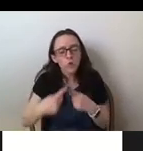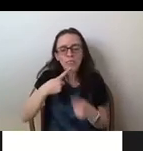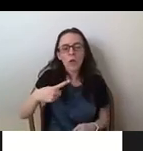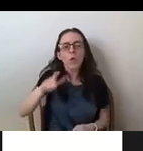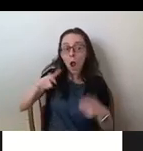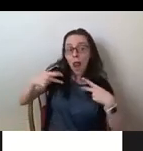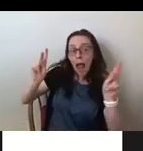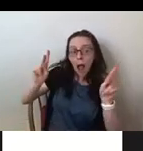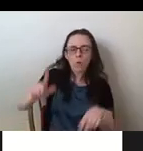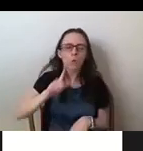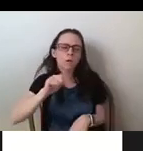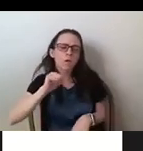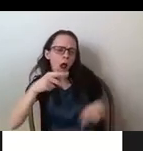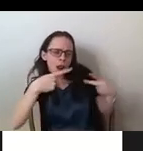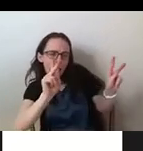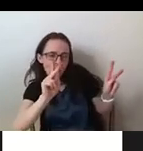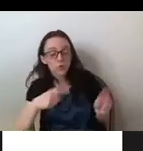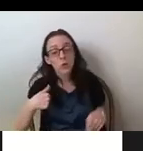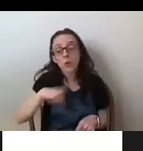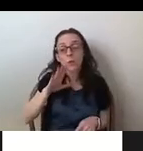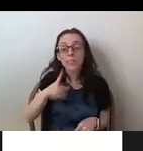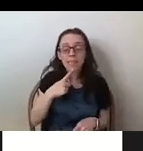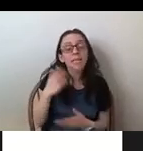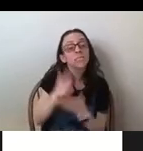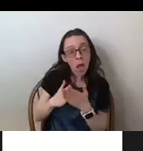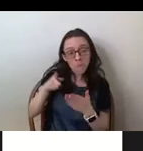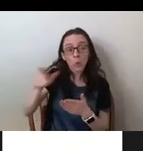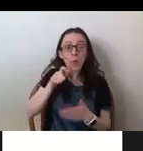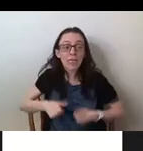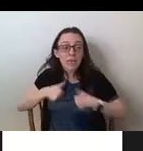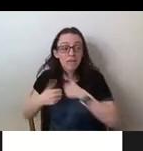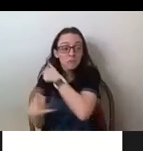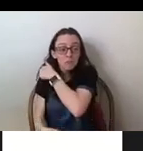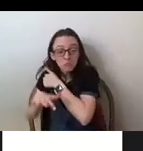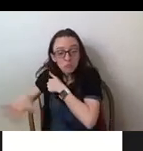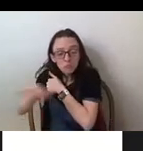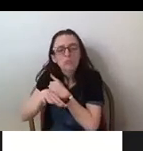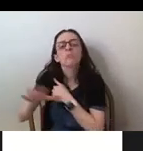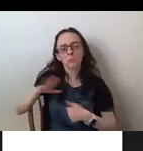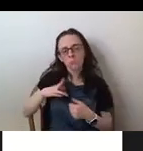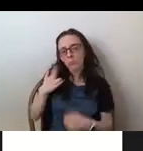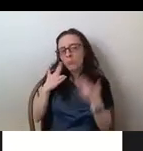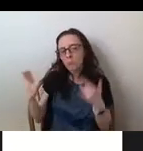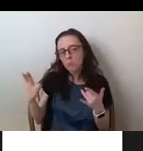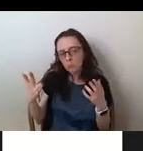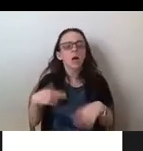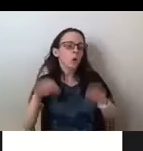space, otherwise thought of as innocent and guilty slum dwellers. Today, there's a focus on the technical aspects of